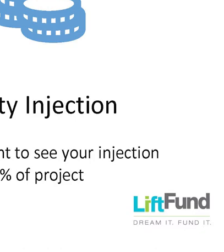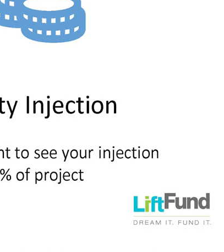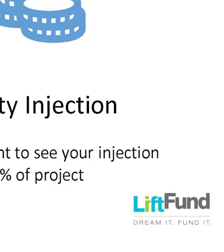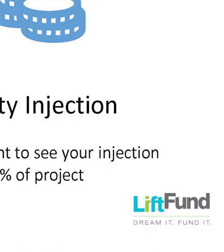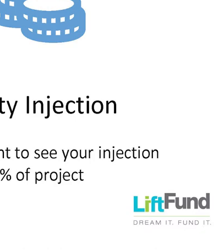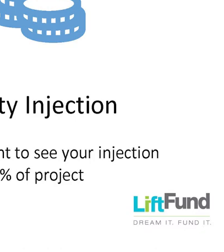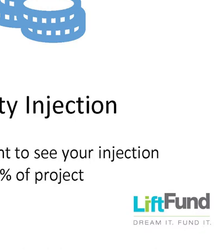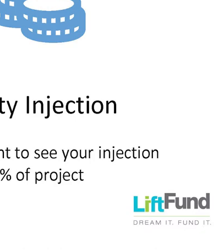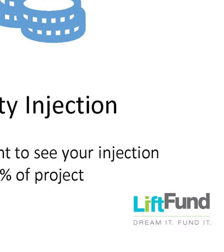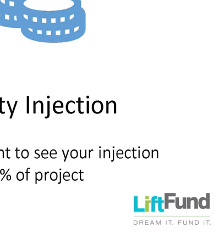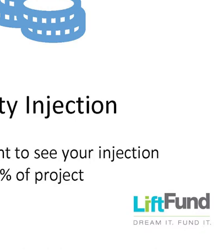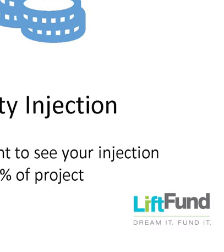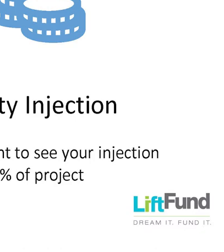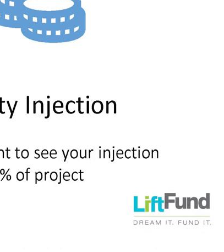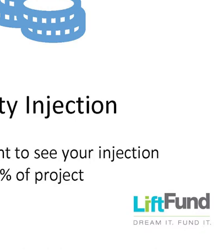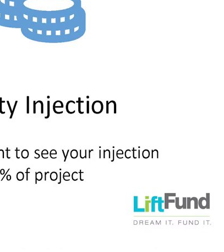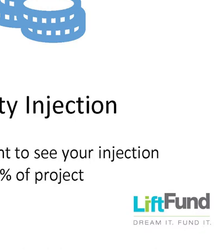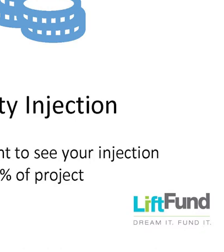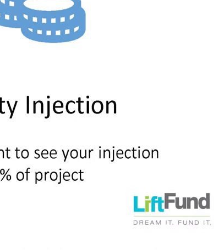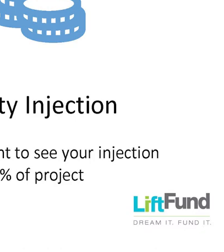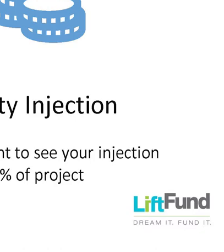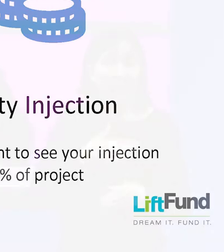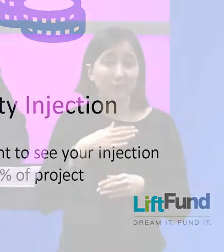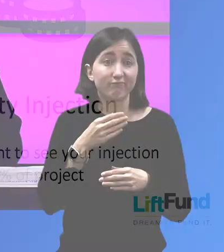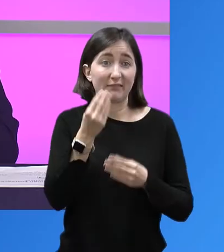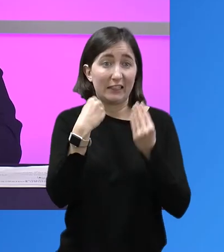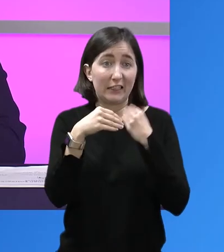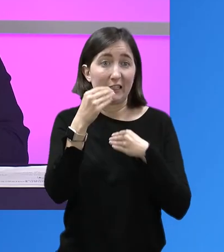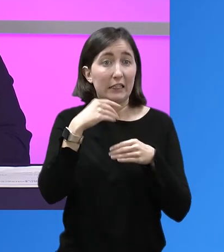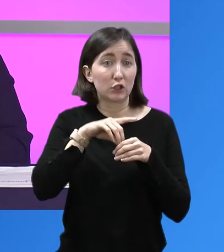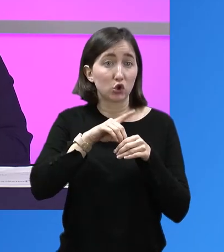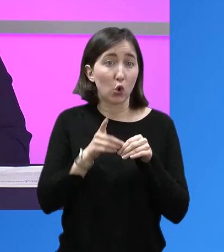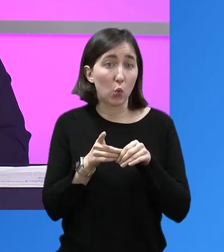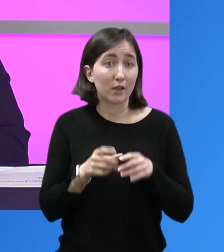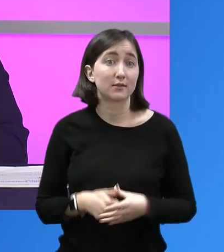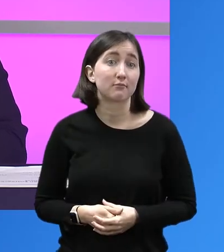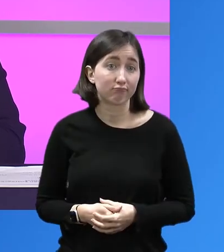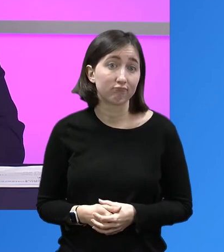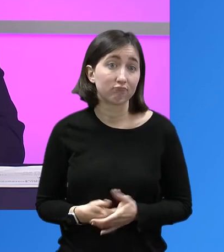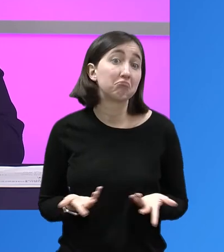people this, that I may like eating donuts.